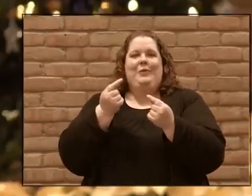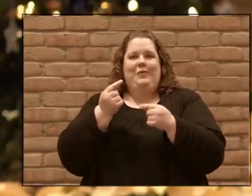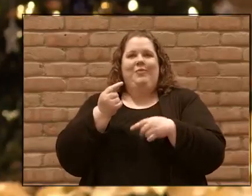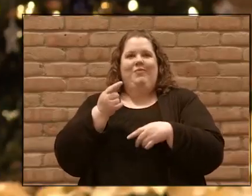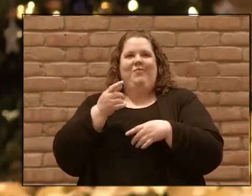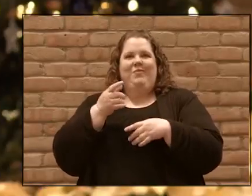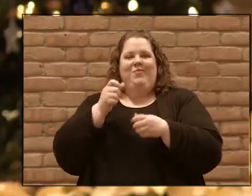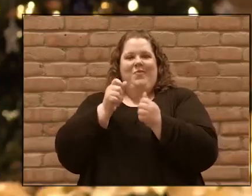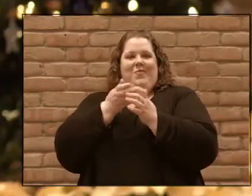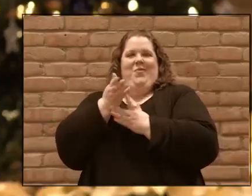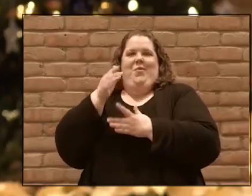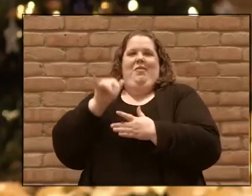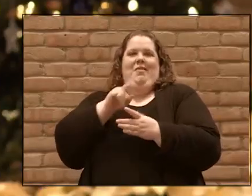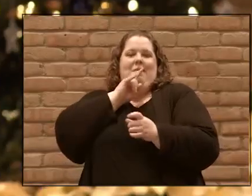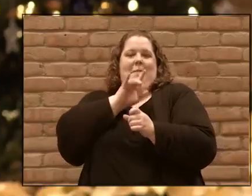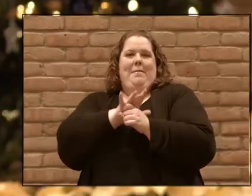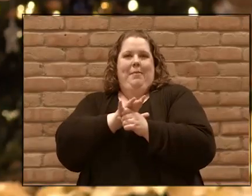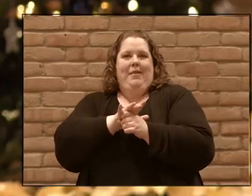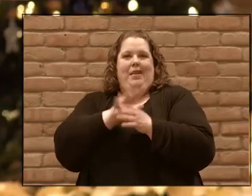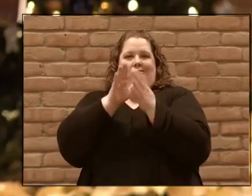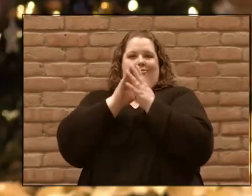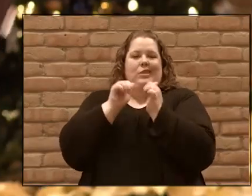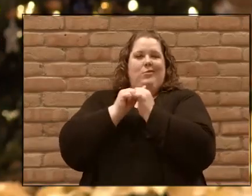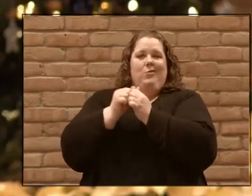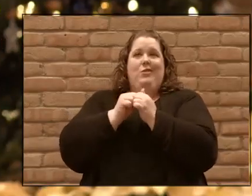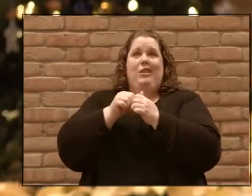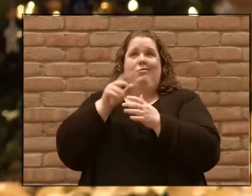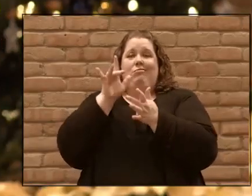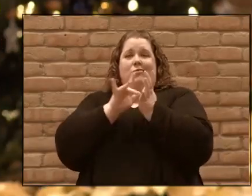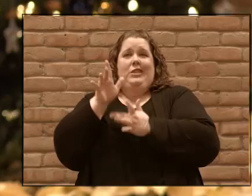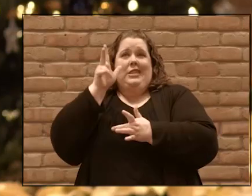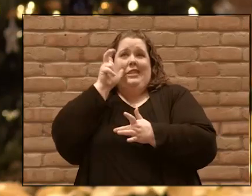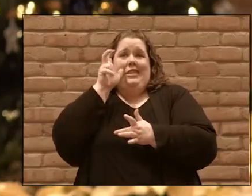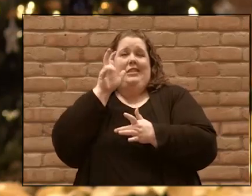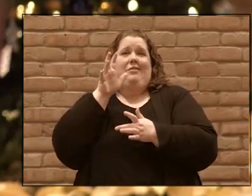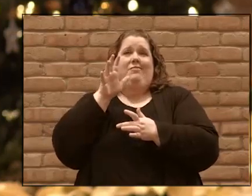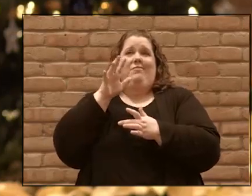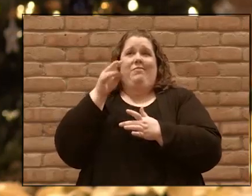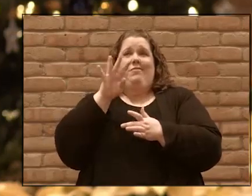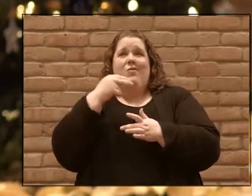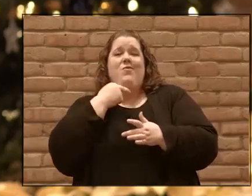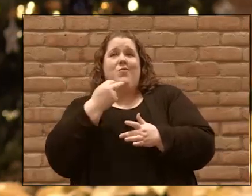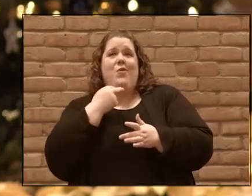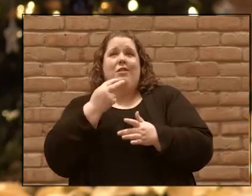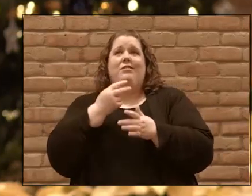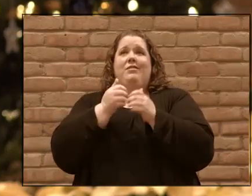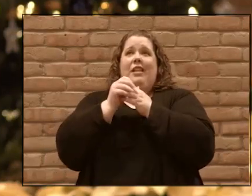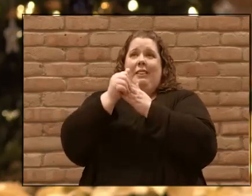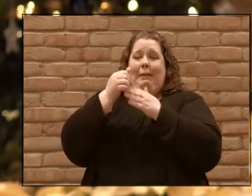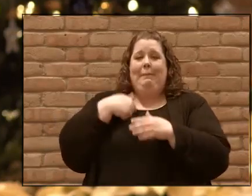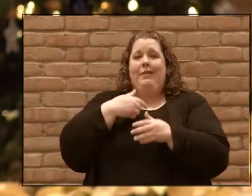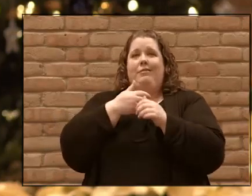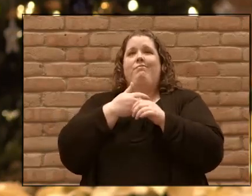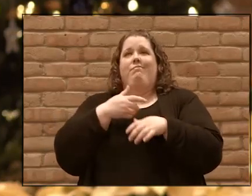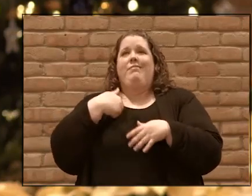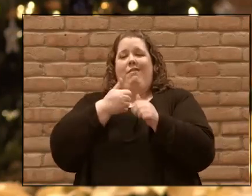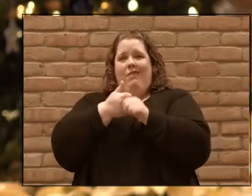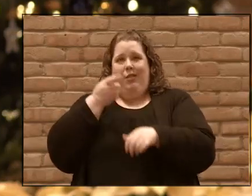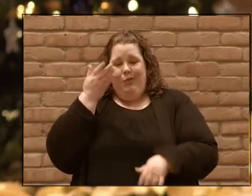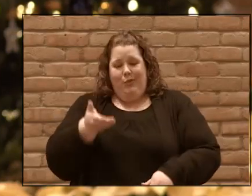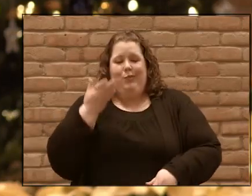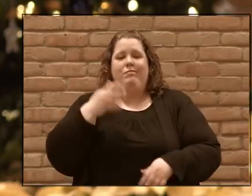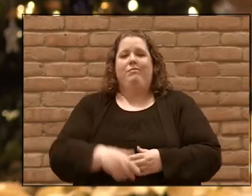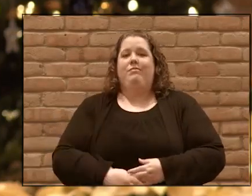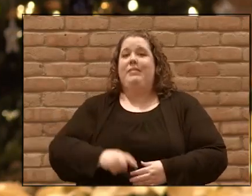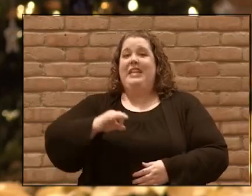If you weren't able to do that last weekend, not a problem at all. You're invited to do that today. You can fill it out online. Just follow the